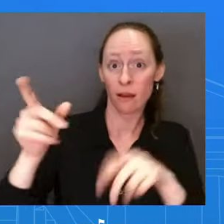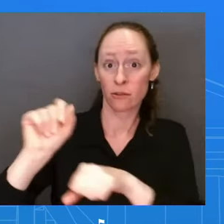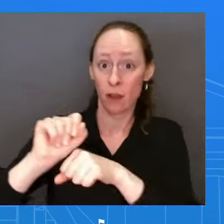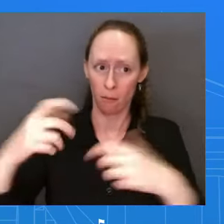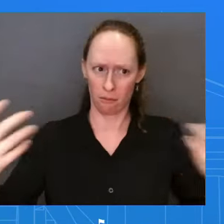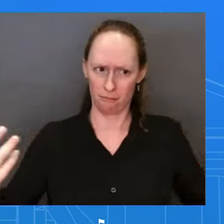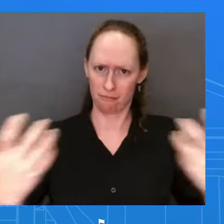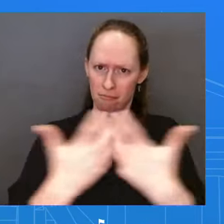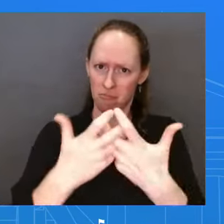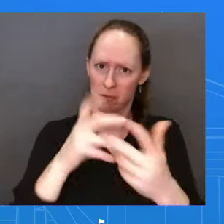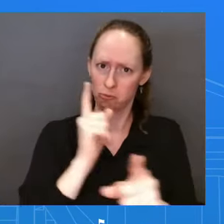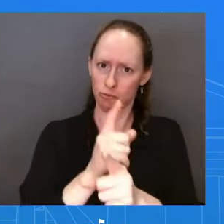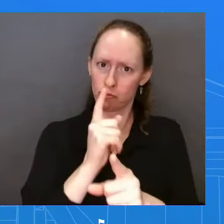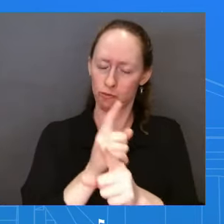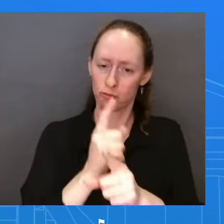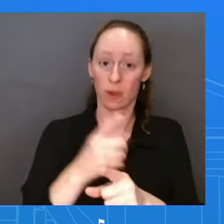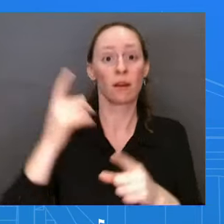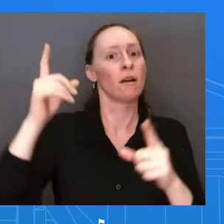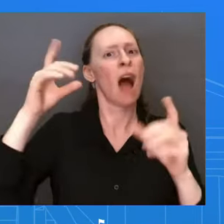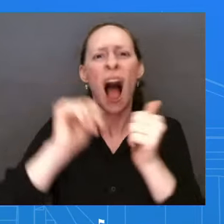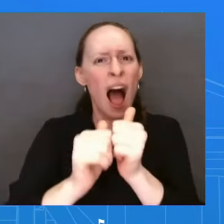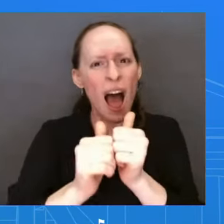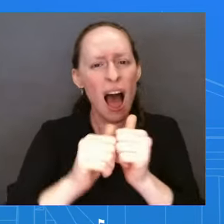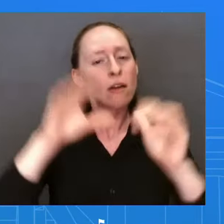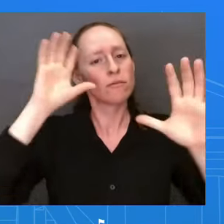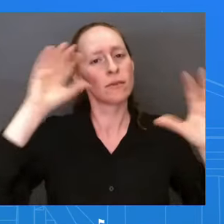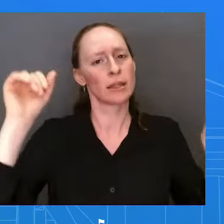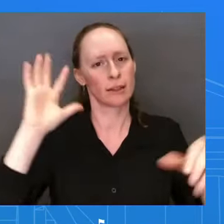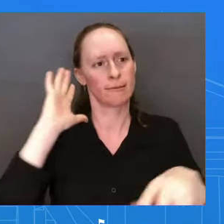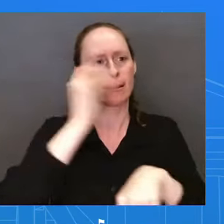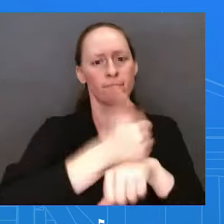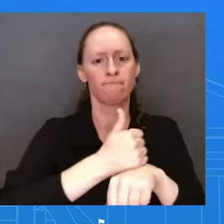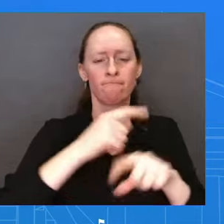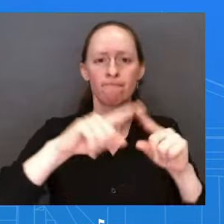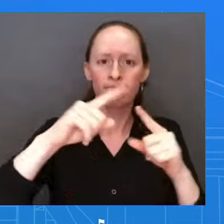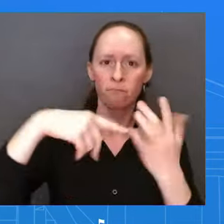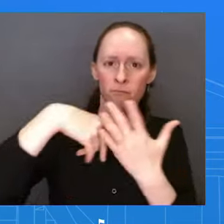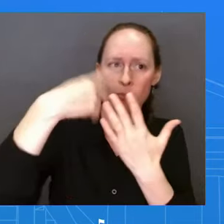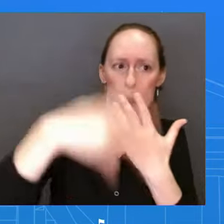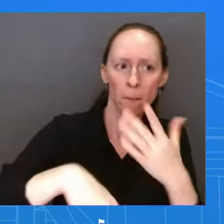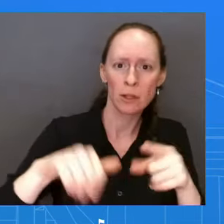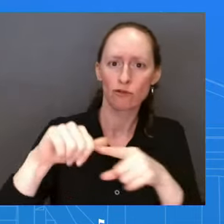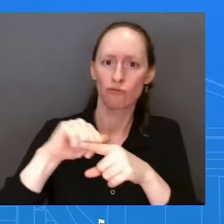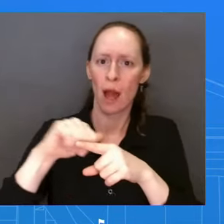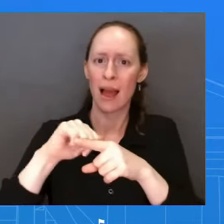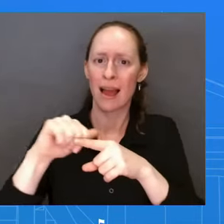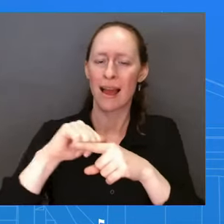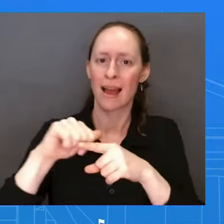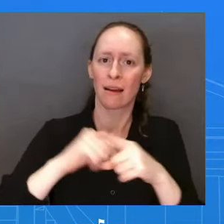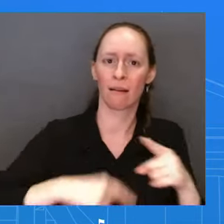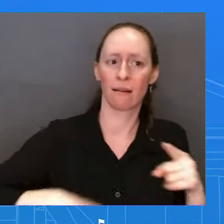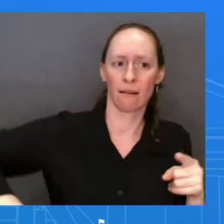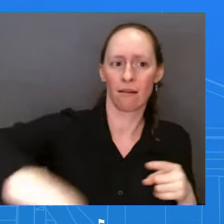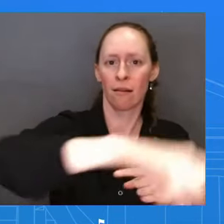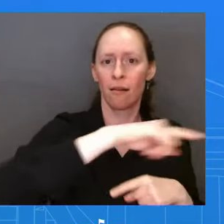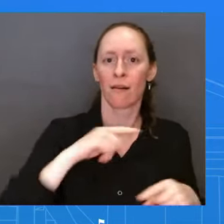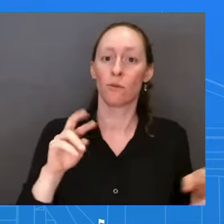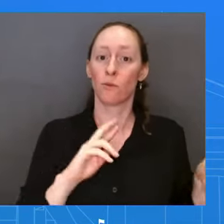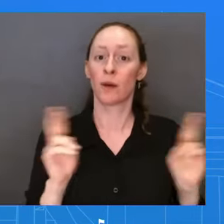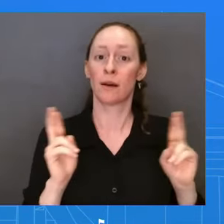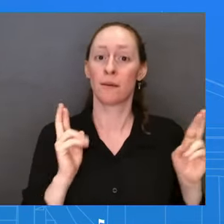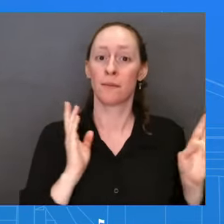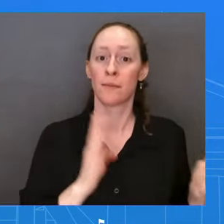precisely to make sure that our workforce in the places where we're seeing those investments is skilled